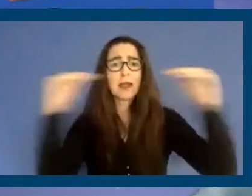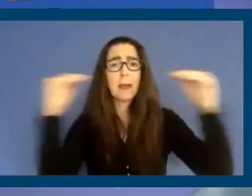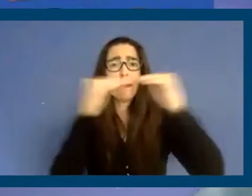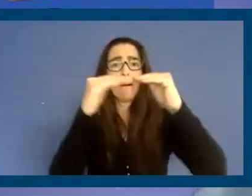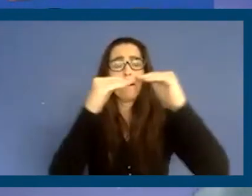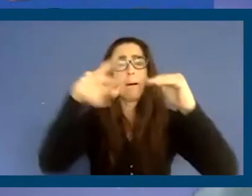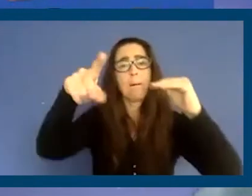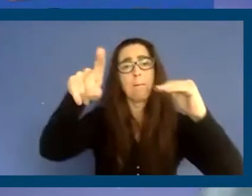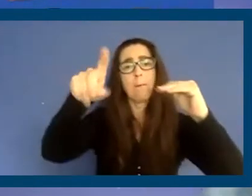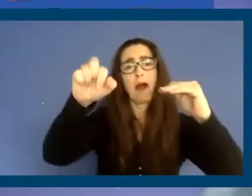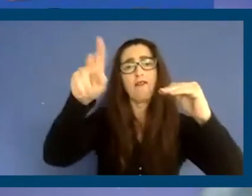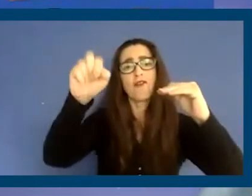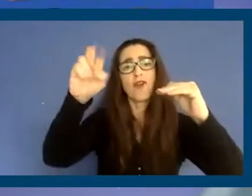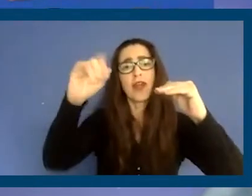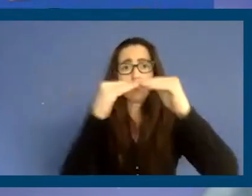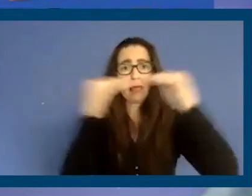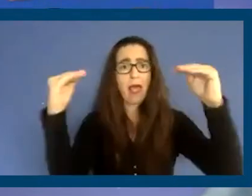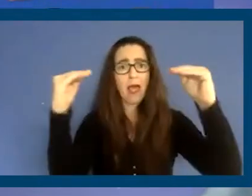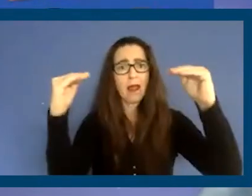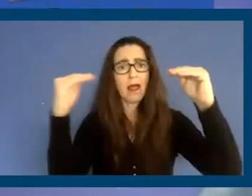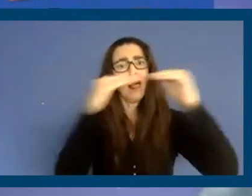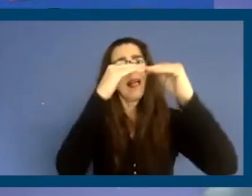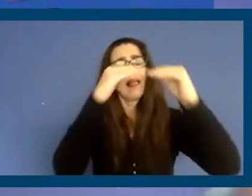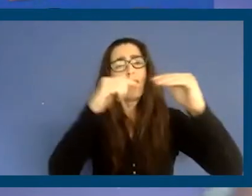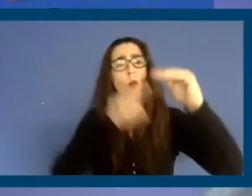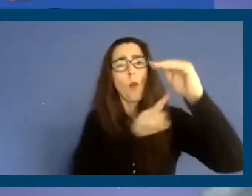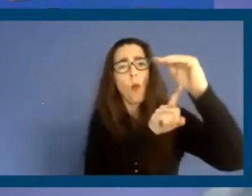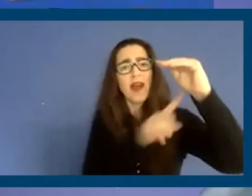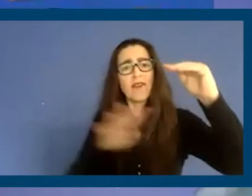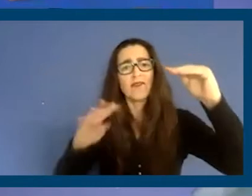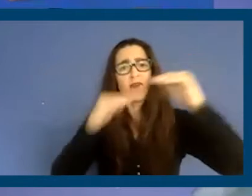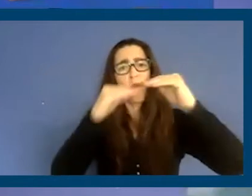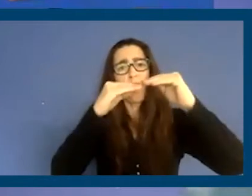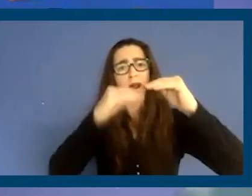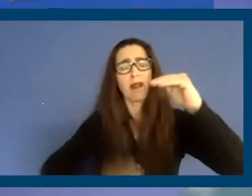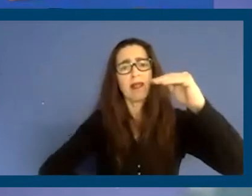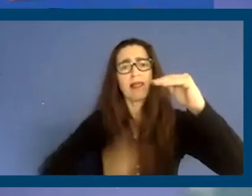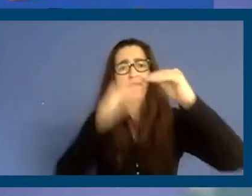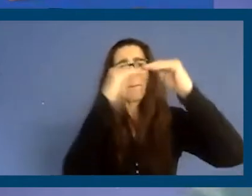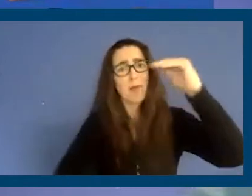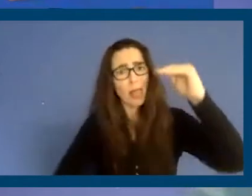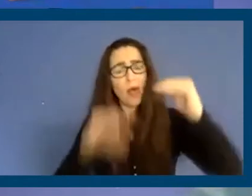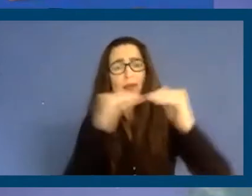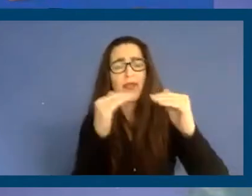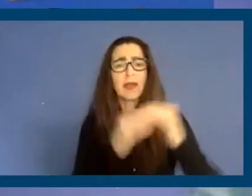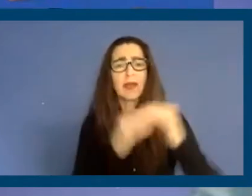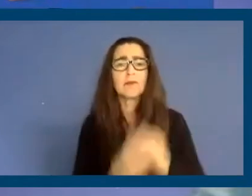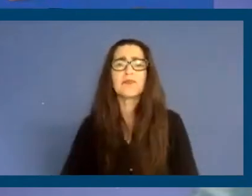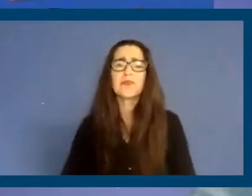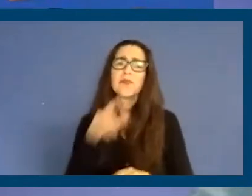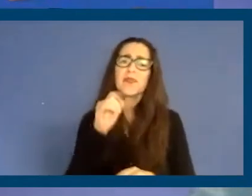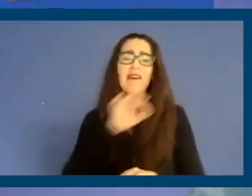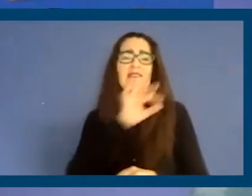level. And L.A. county is home to five of the ten most overcrowded zip